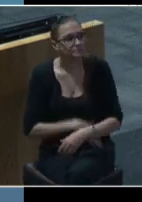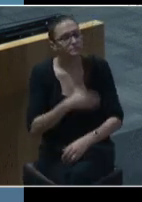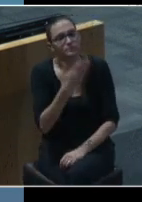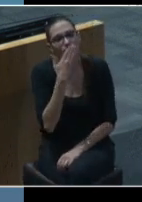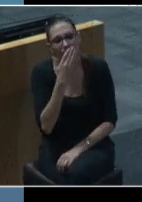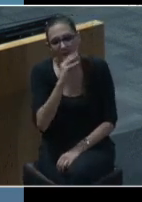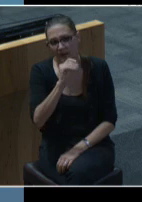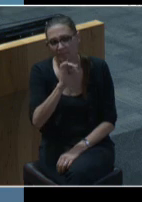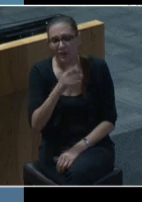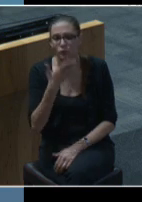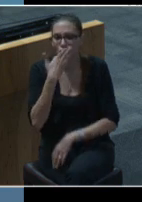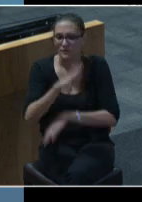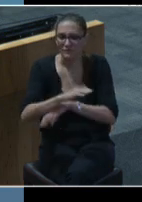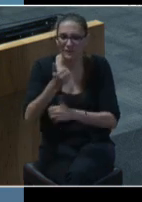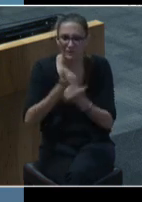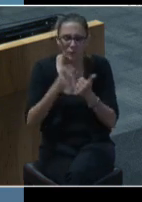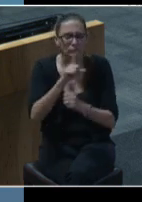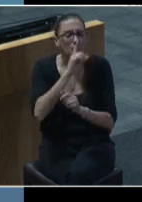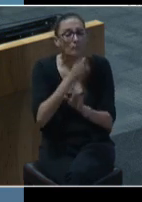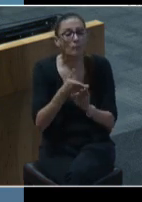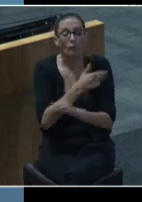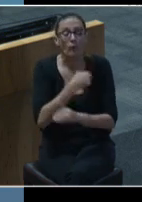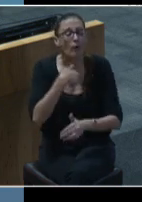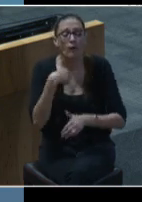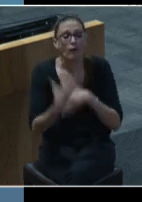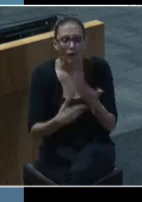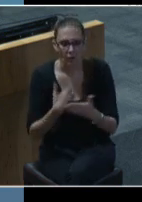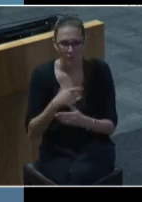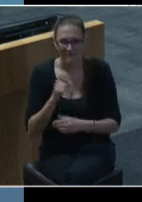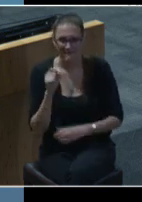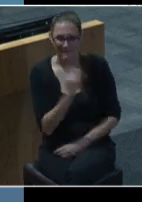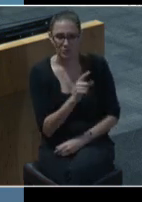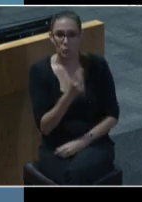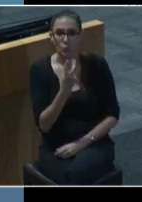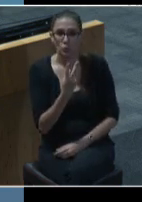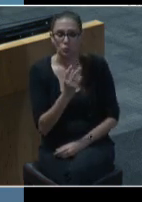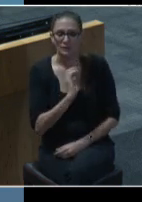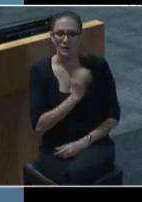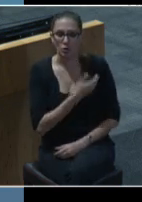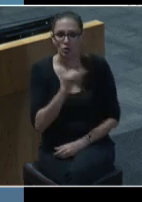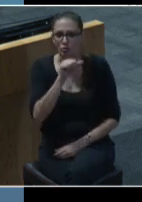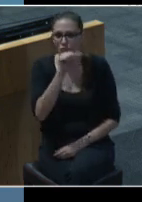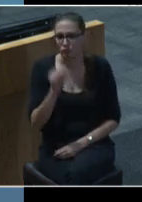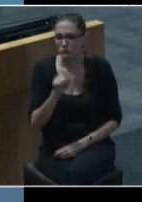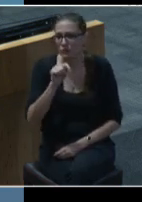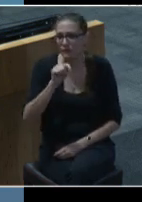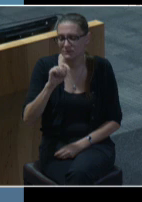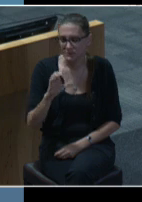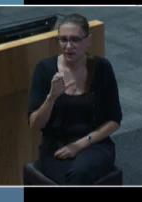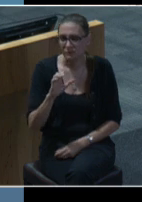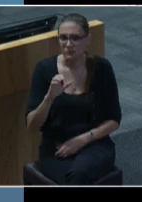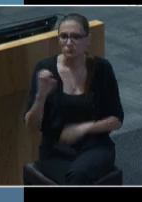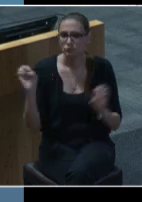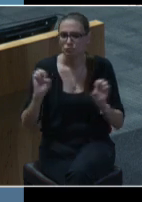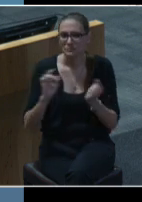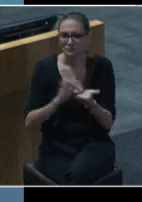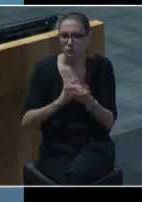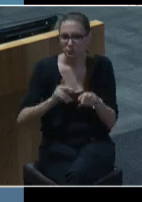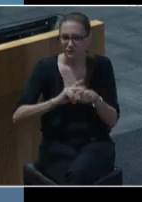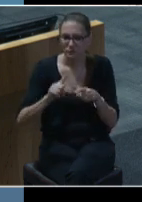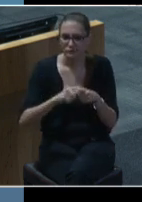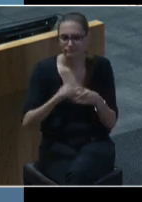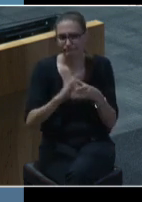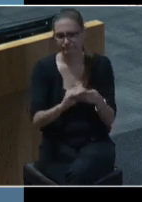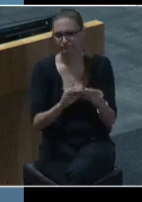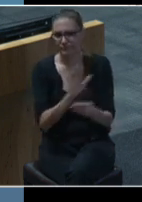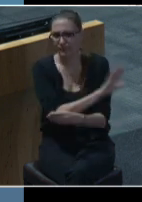and good after everyone and uh actually before we get started I want to ask two of our austin travis county emergency medical professionals to share their stories and I'll quickly